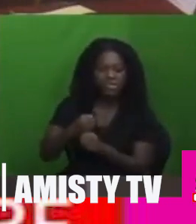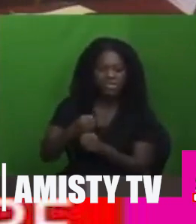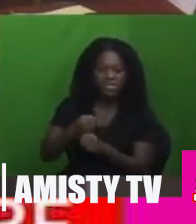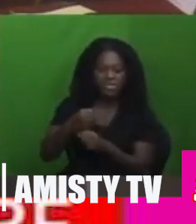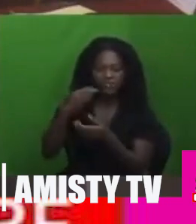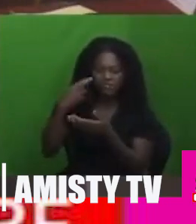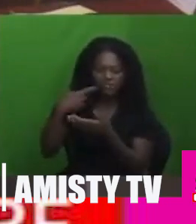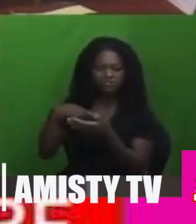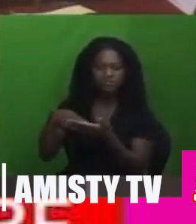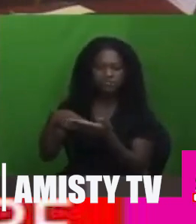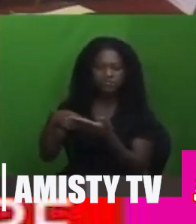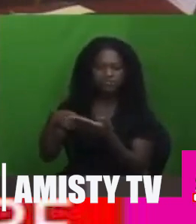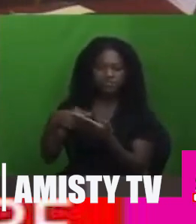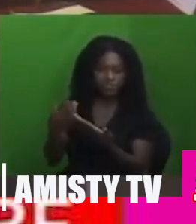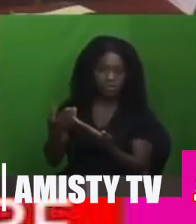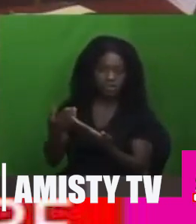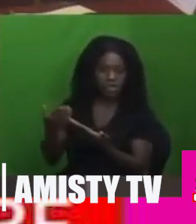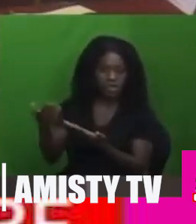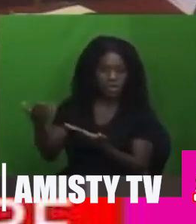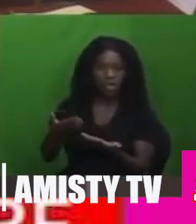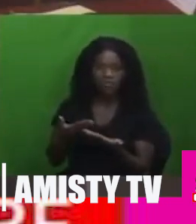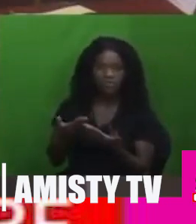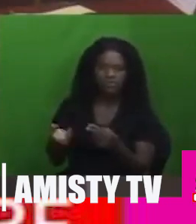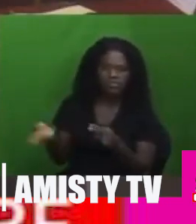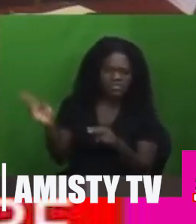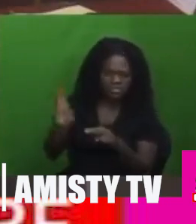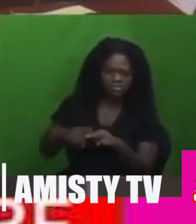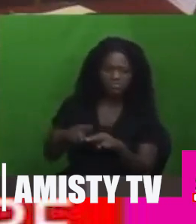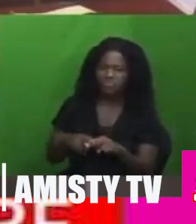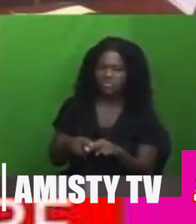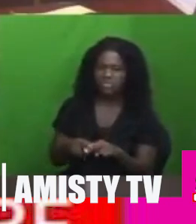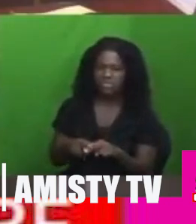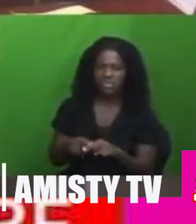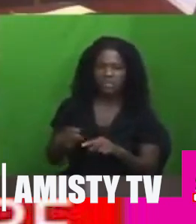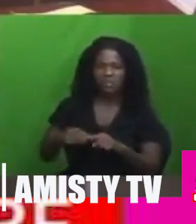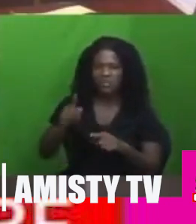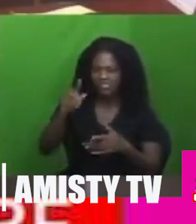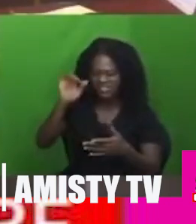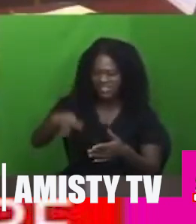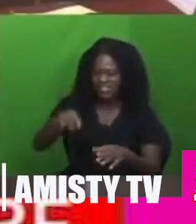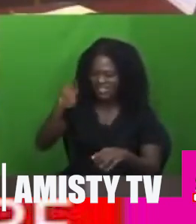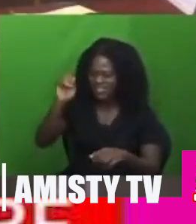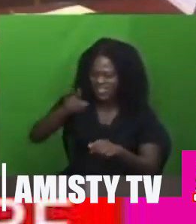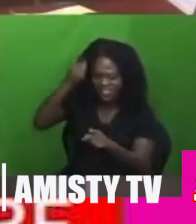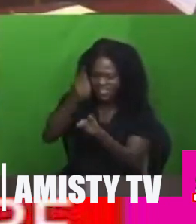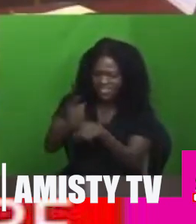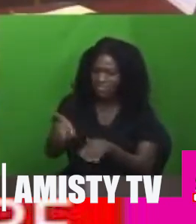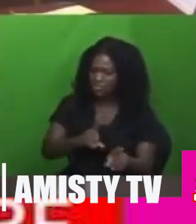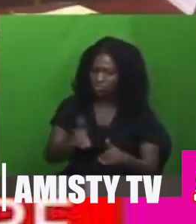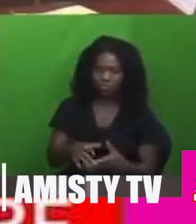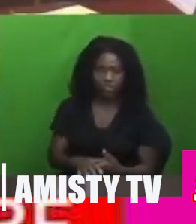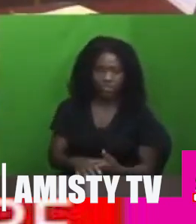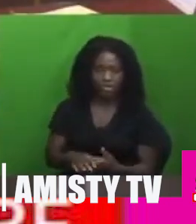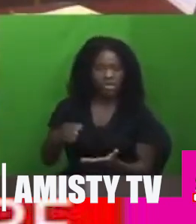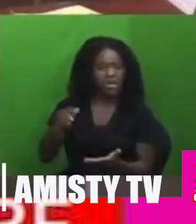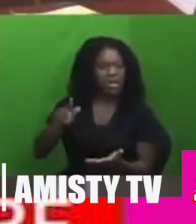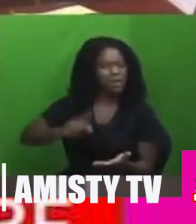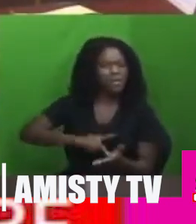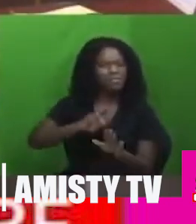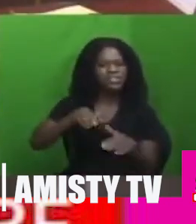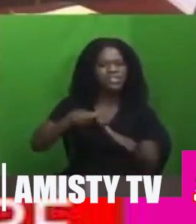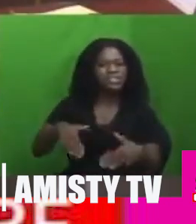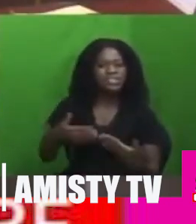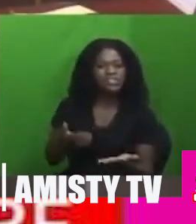there will be an increase in the compensation line. Mr. Speaker, he can't do it unilaterally. Parliament will need to give him the permission